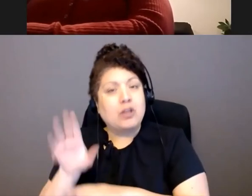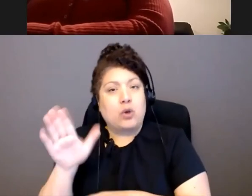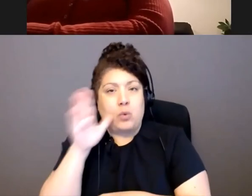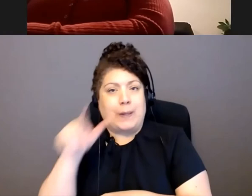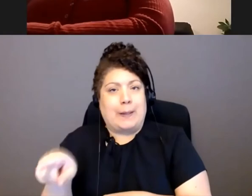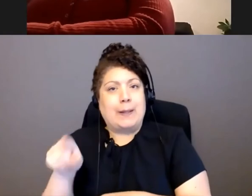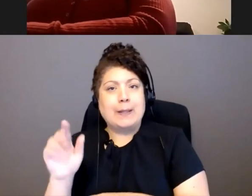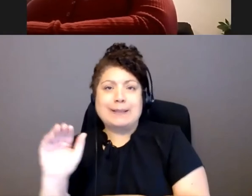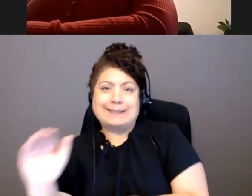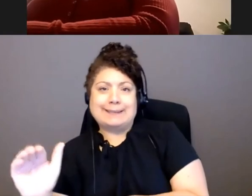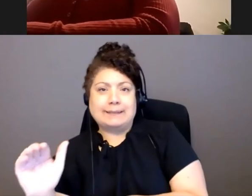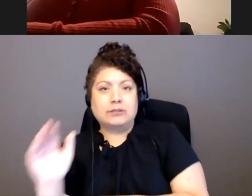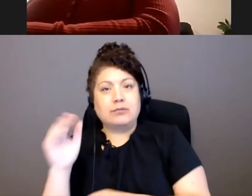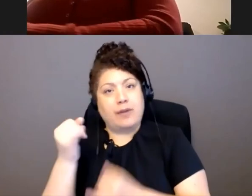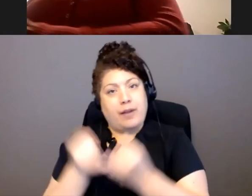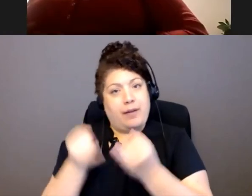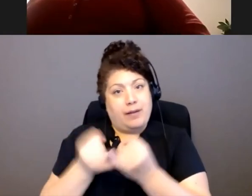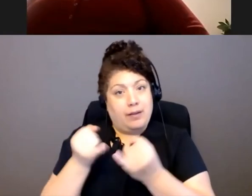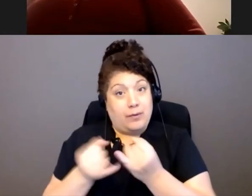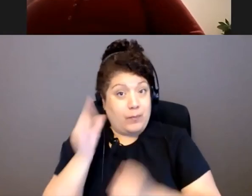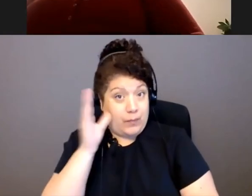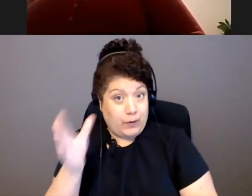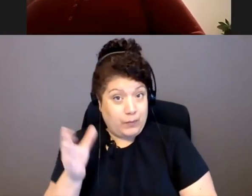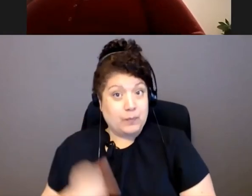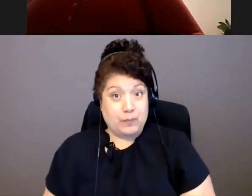and answers at the end of this.